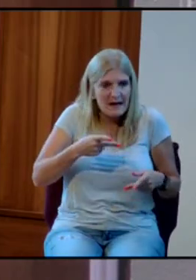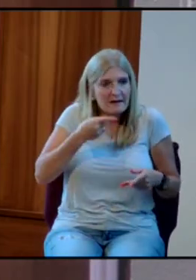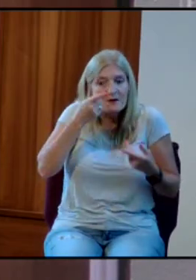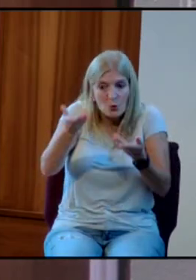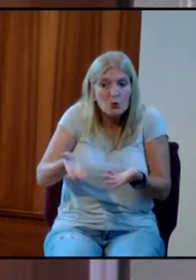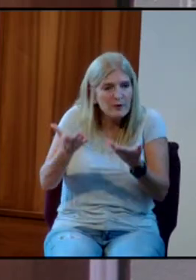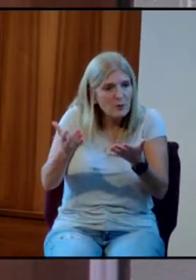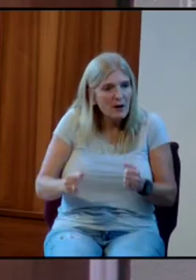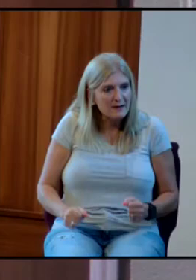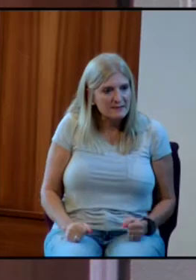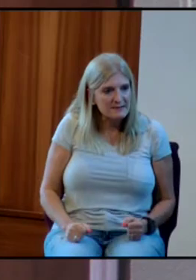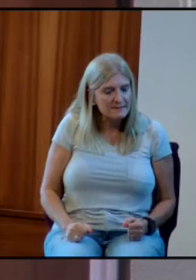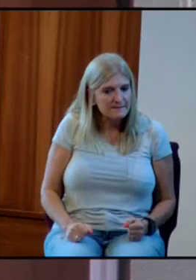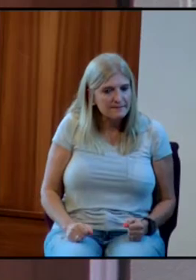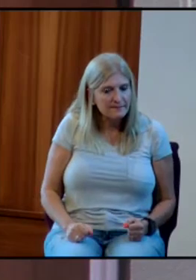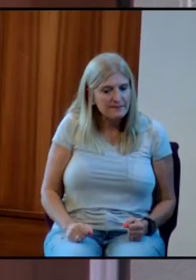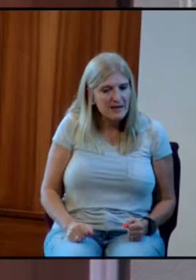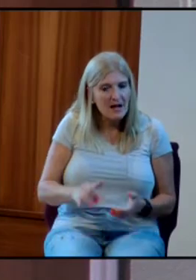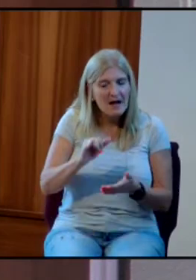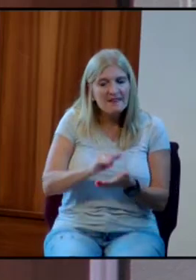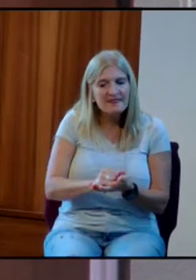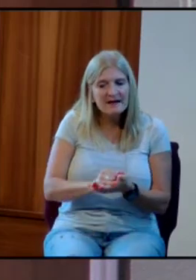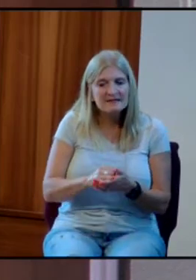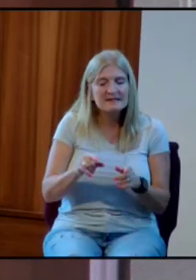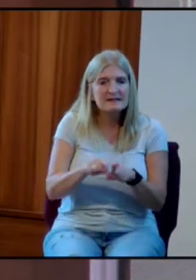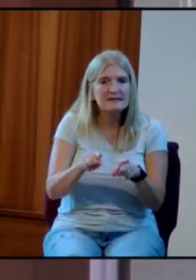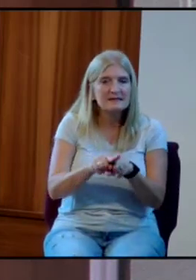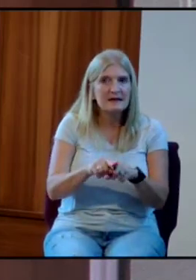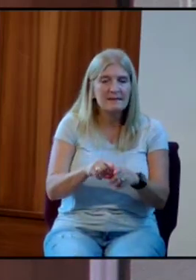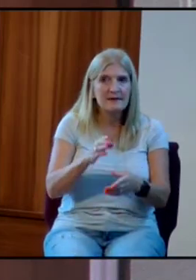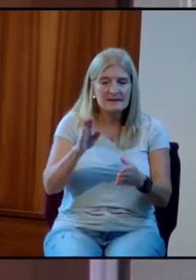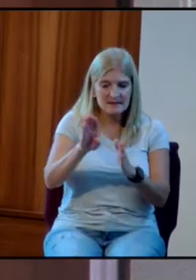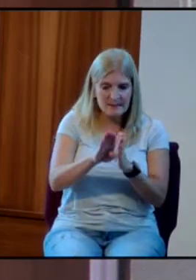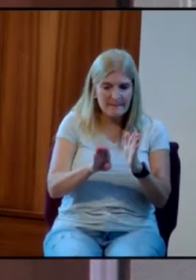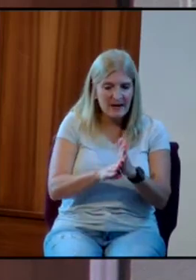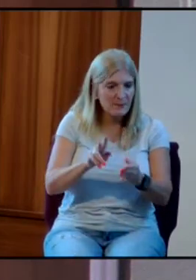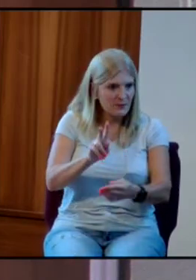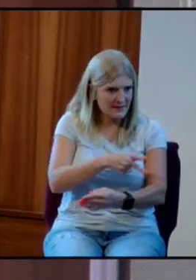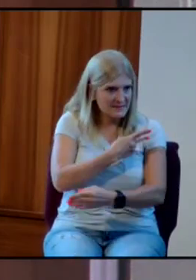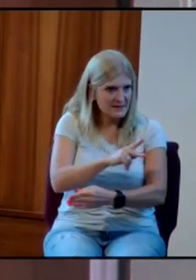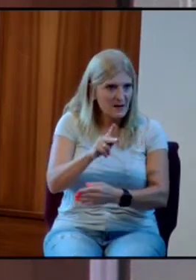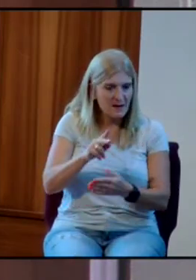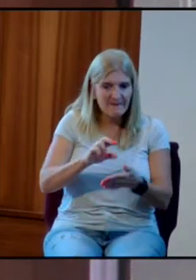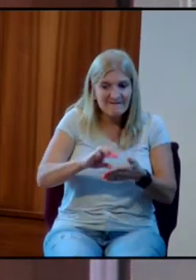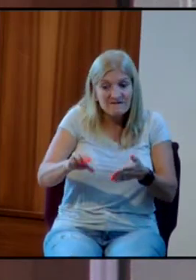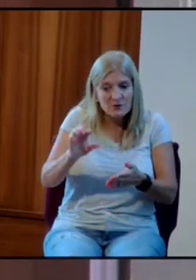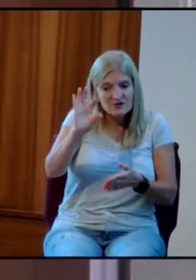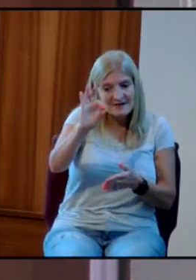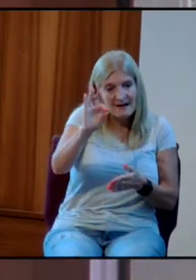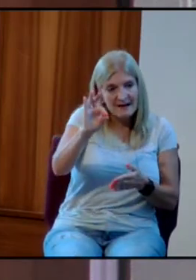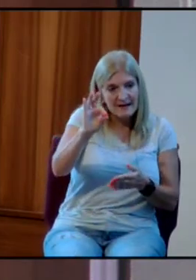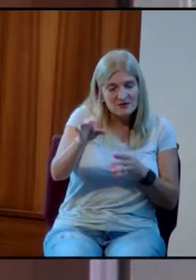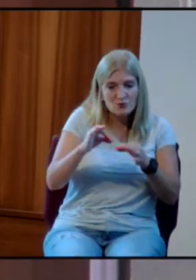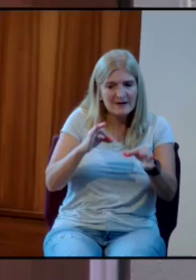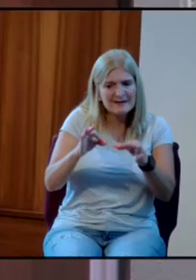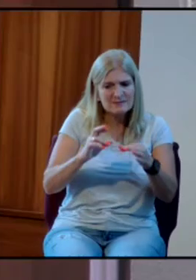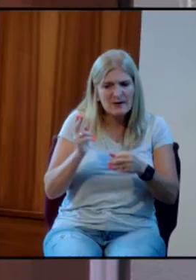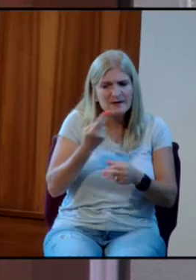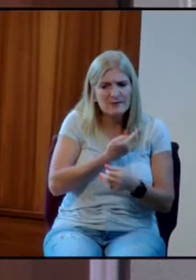some ways, this is exactly what Psalm 19, verse 9 is trying to say to us.